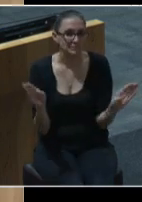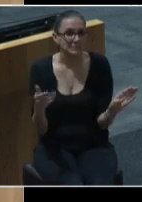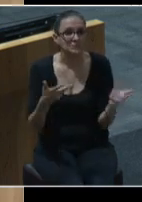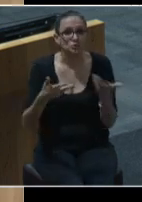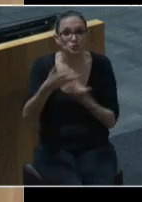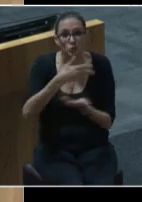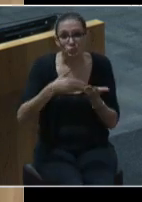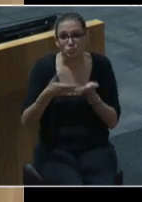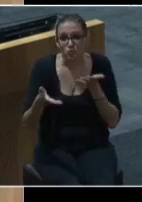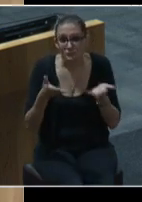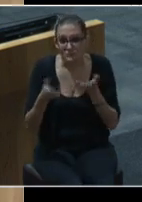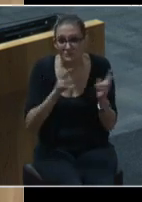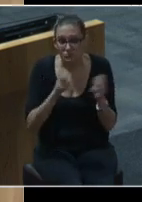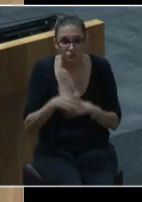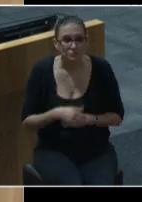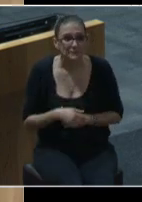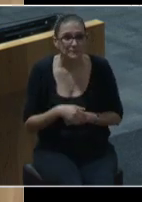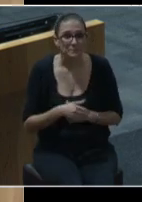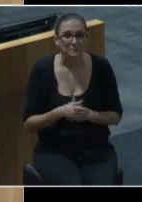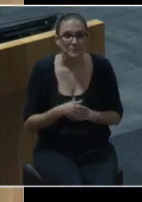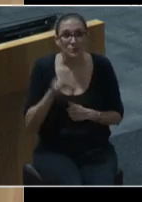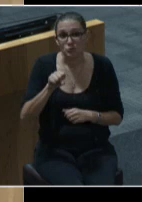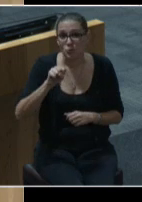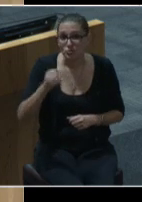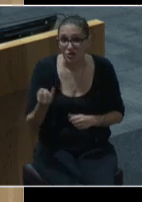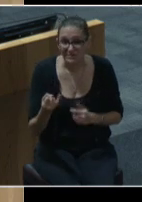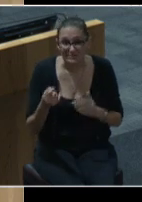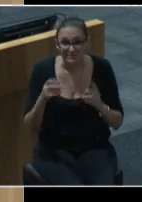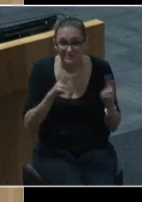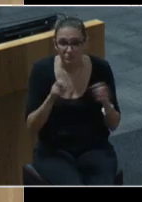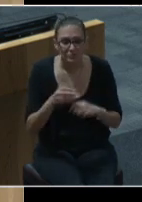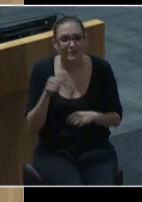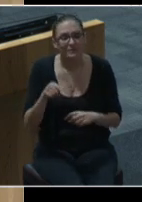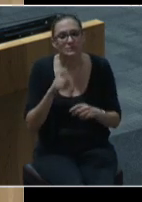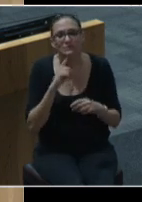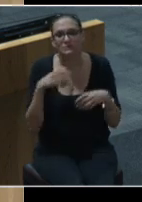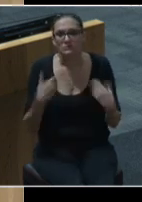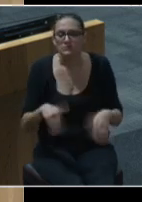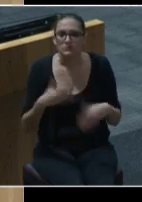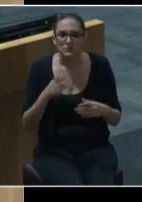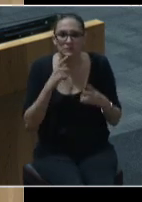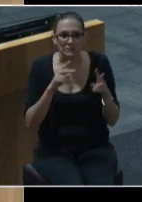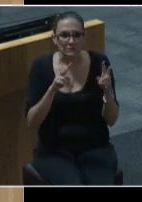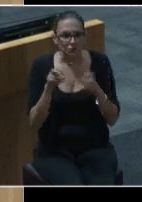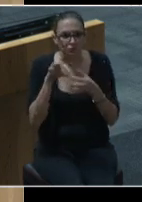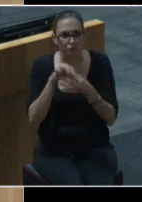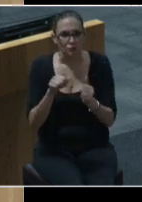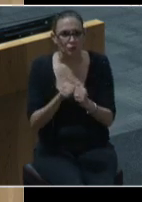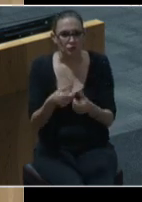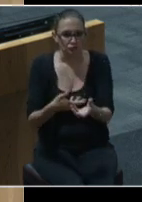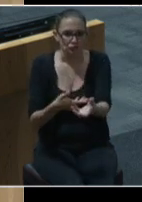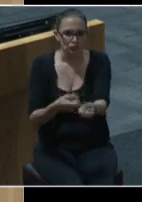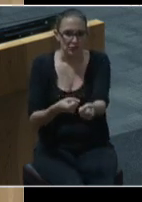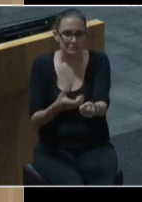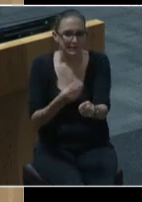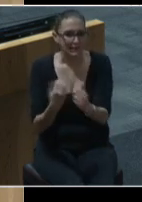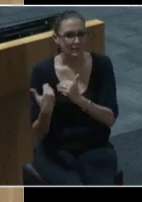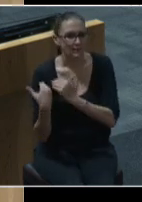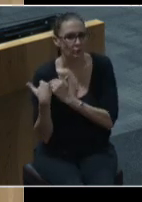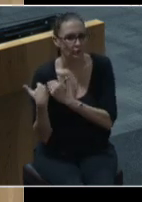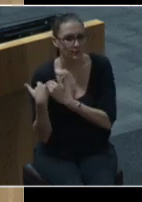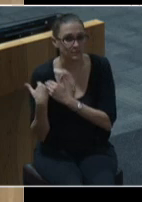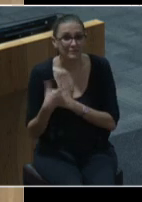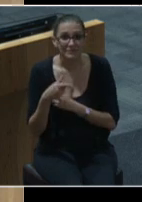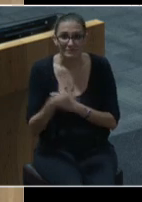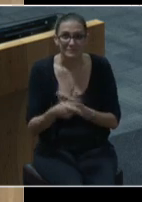services issue. This is a social justice issue. And this is very much an issue of trust and accountability. This effort